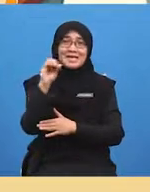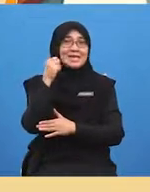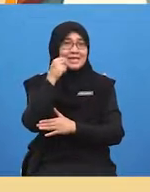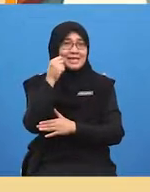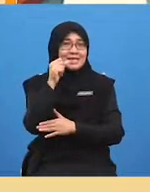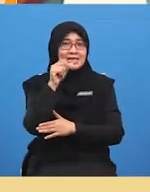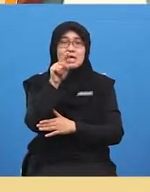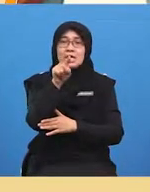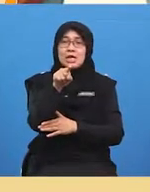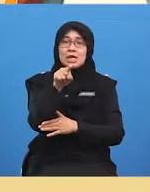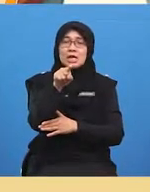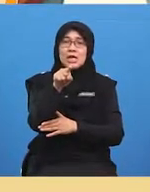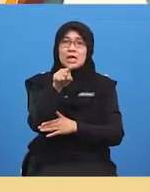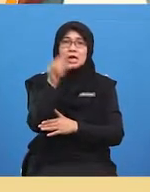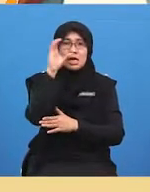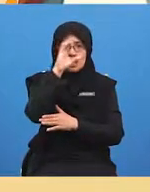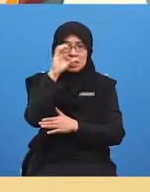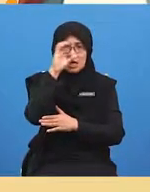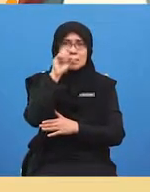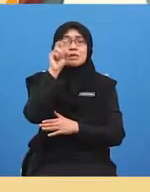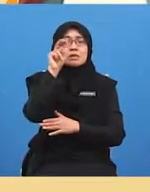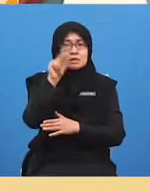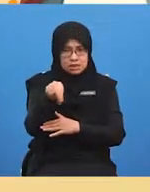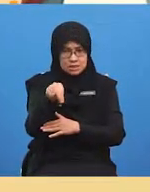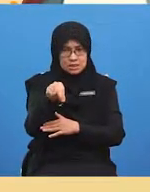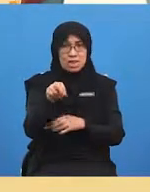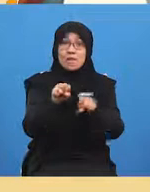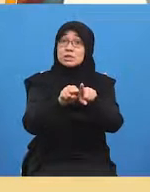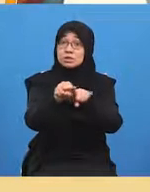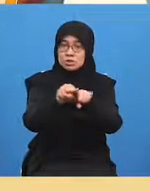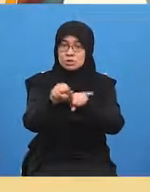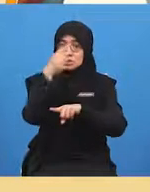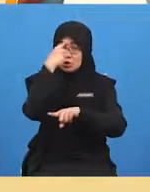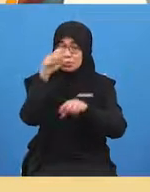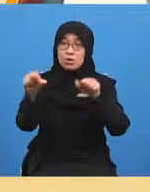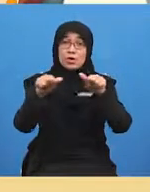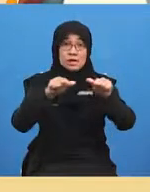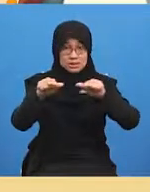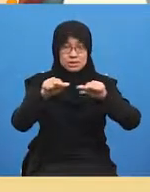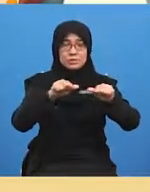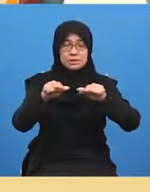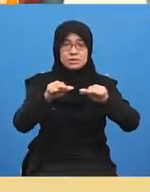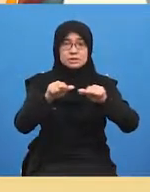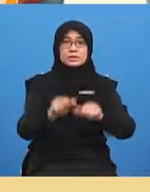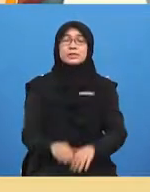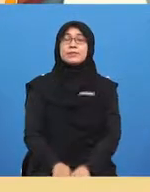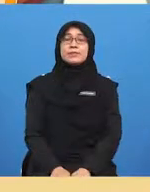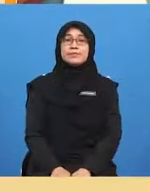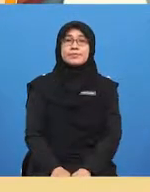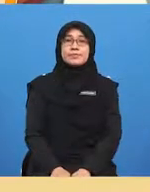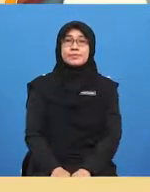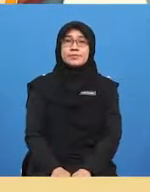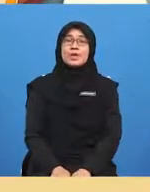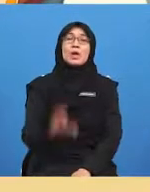some socks for today's activities so in a moment i'm going to get you to go and